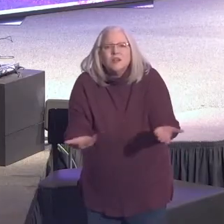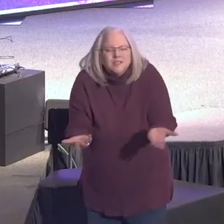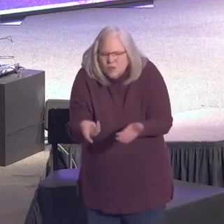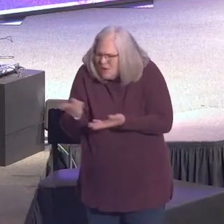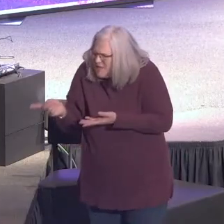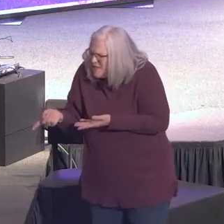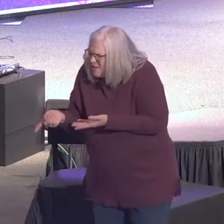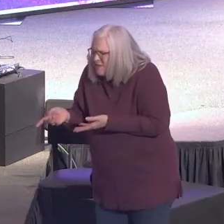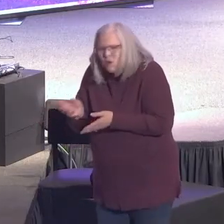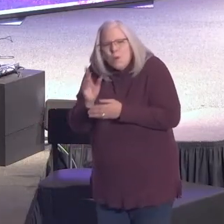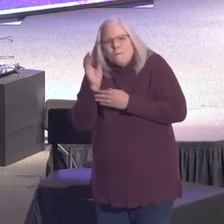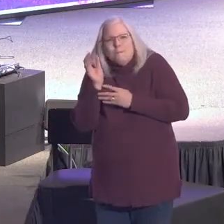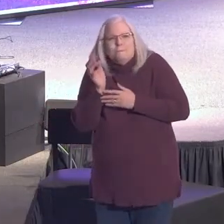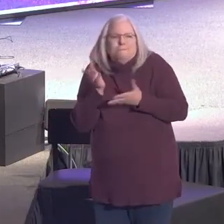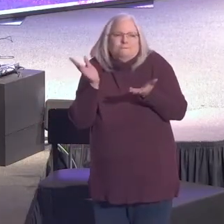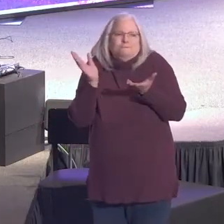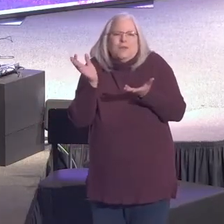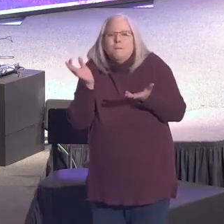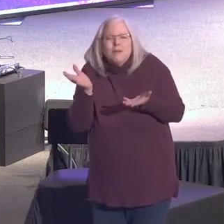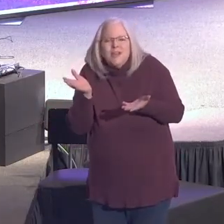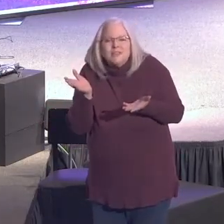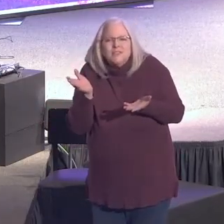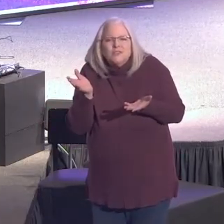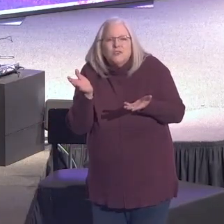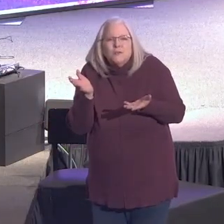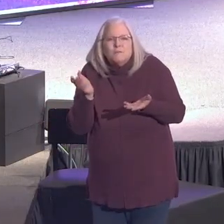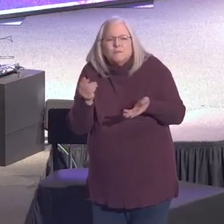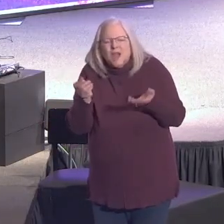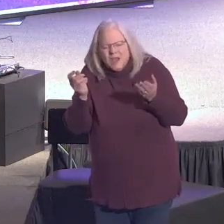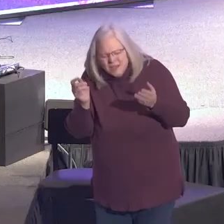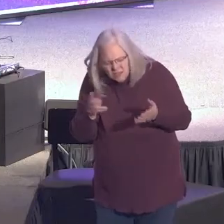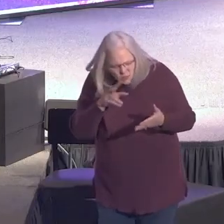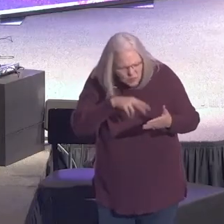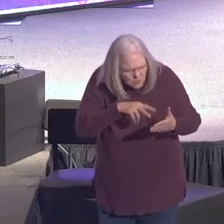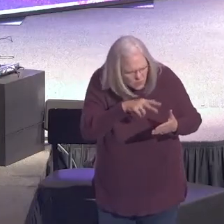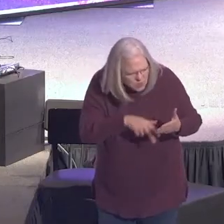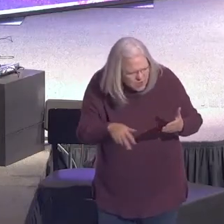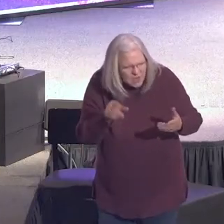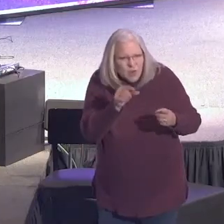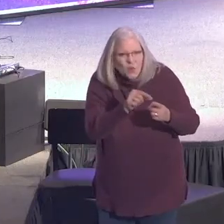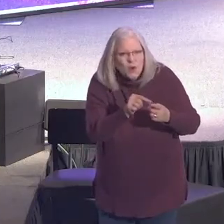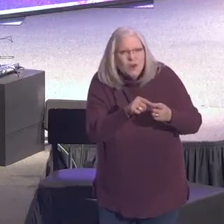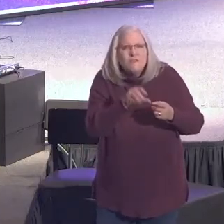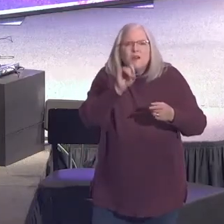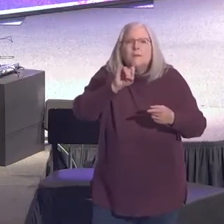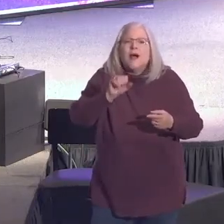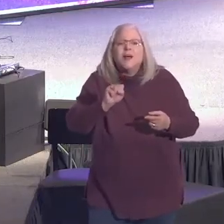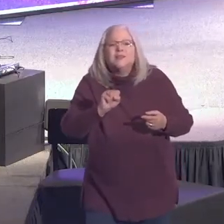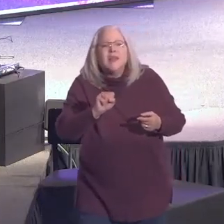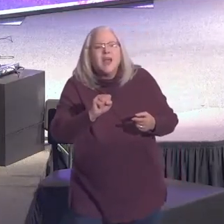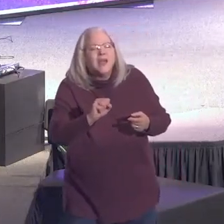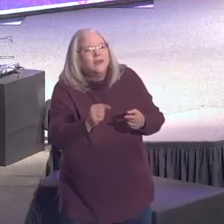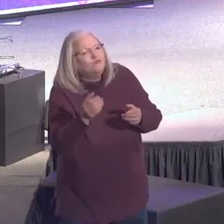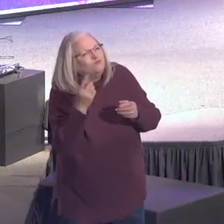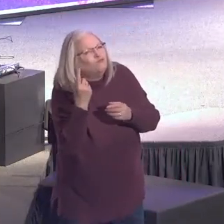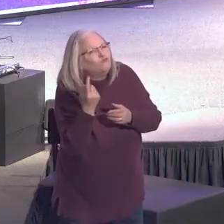little message today, I just want to go back and I just want to read that word from Isaiah one more time.